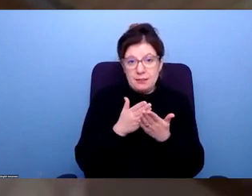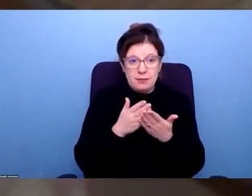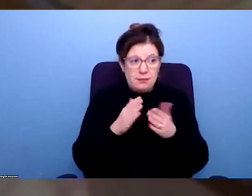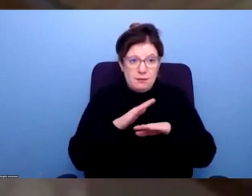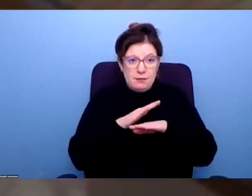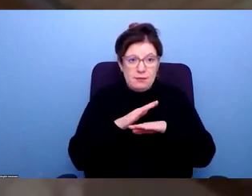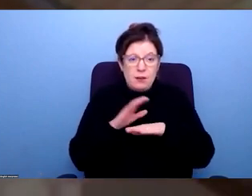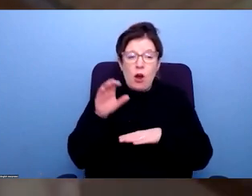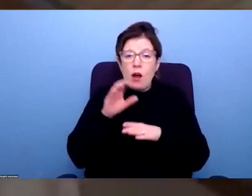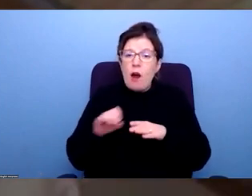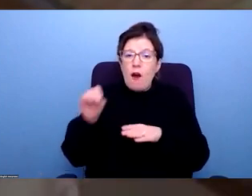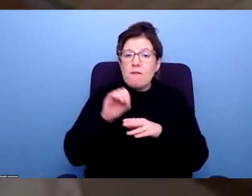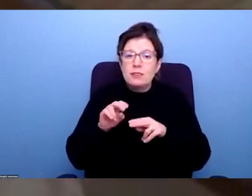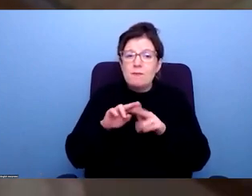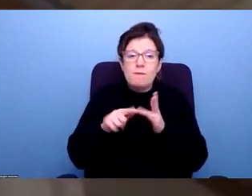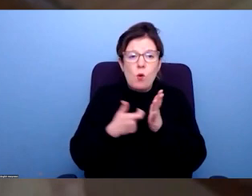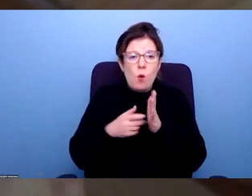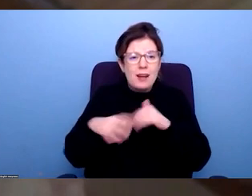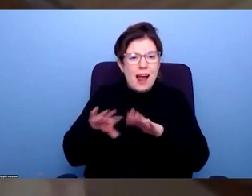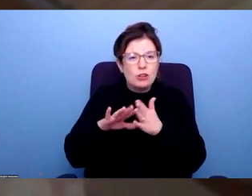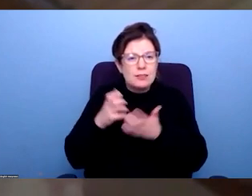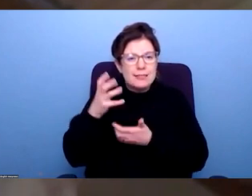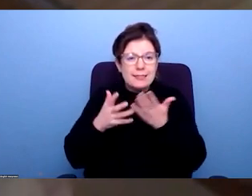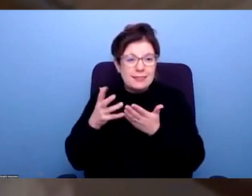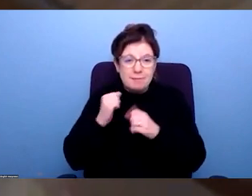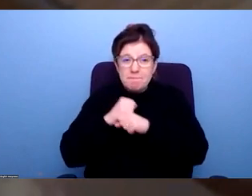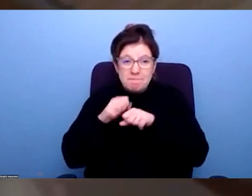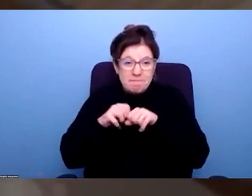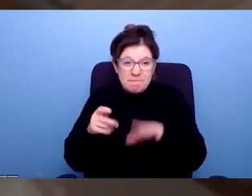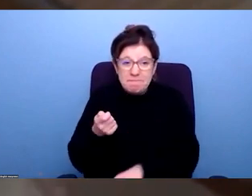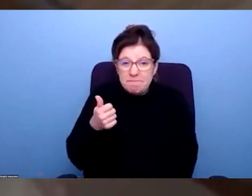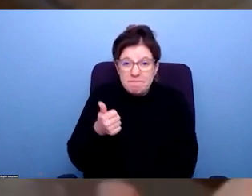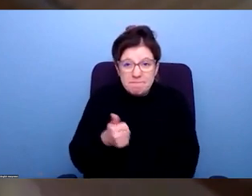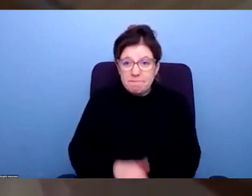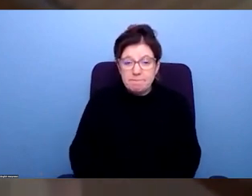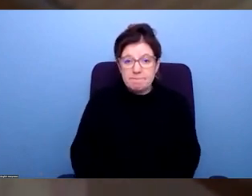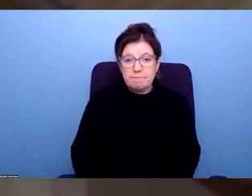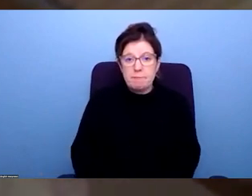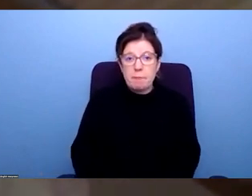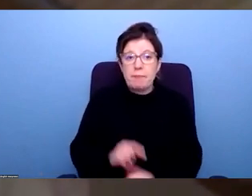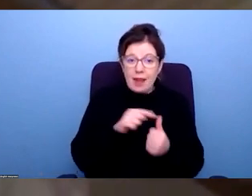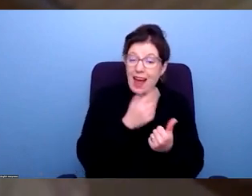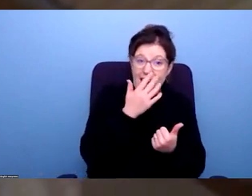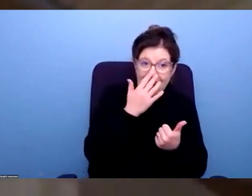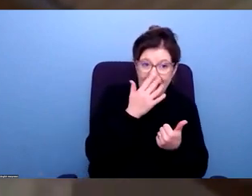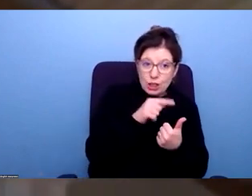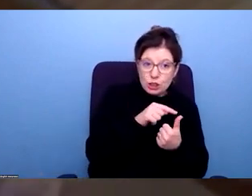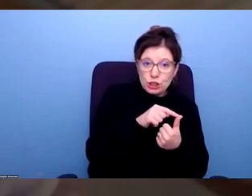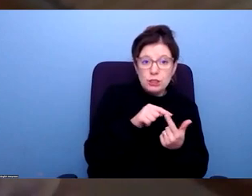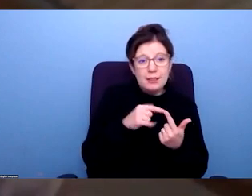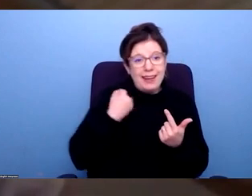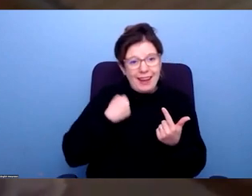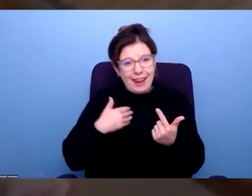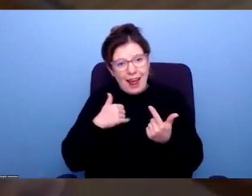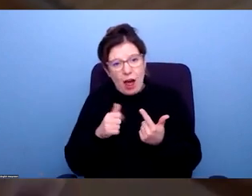by the Office of National Statistics. What I would say, though, is that certainly looking at age and ill health and